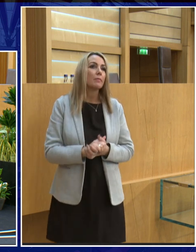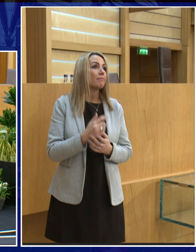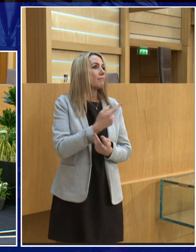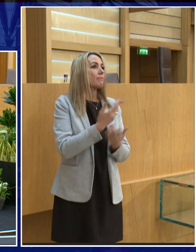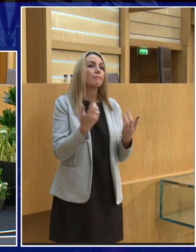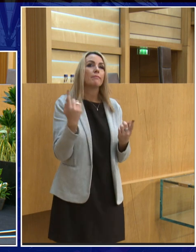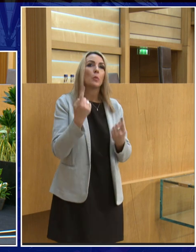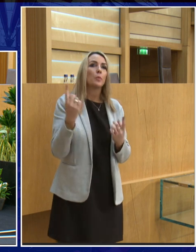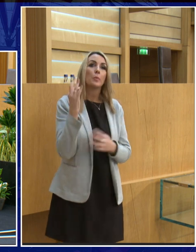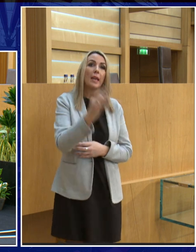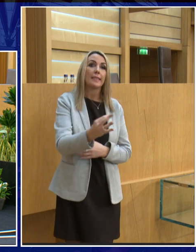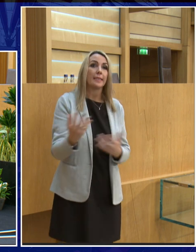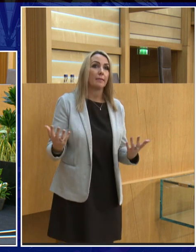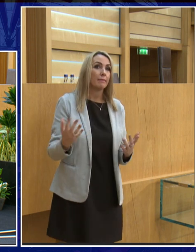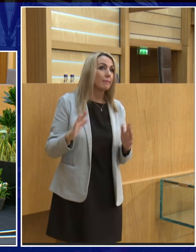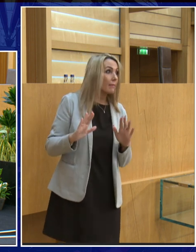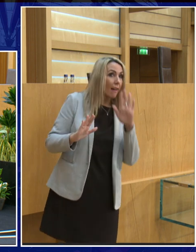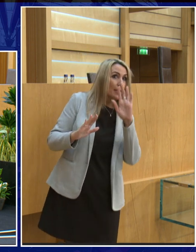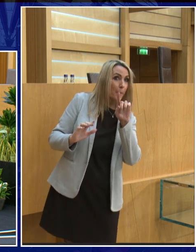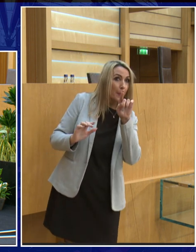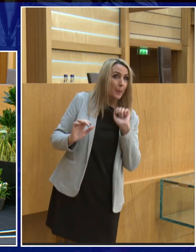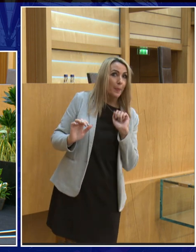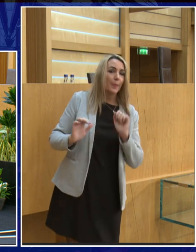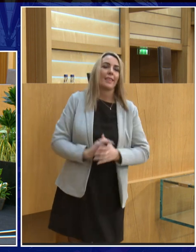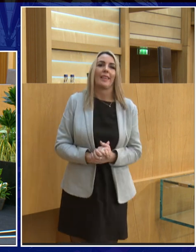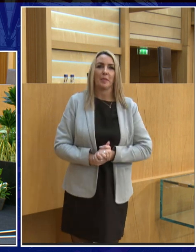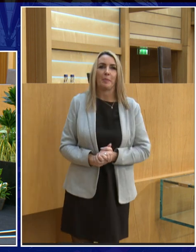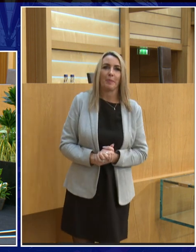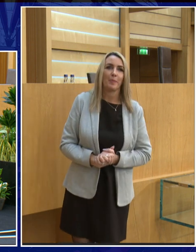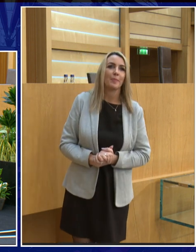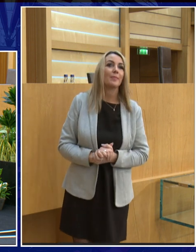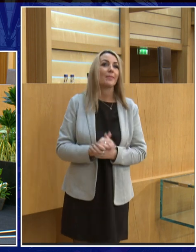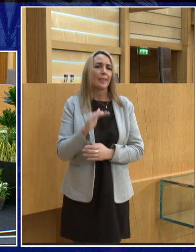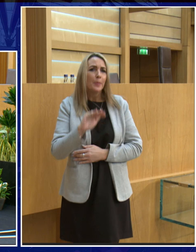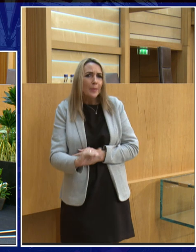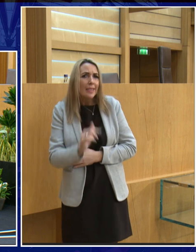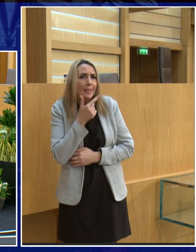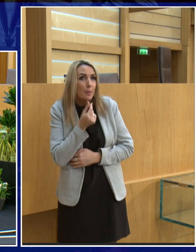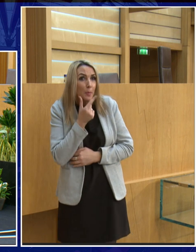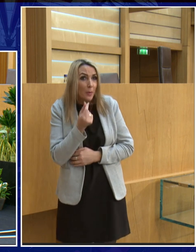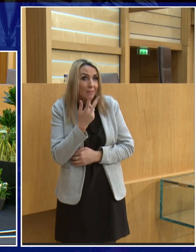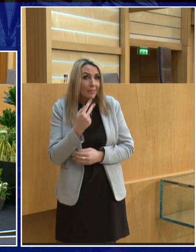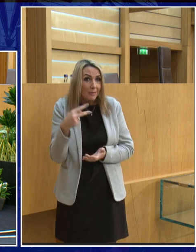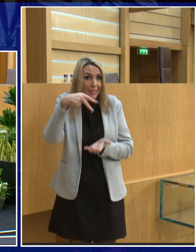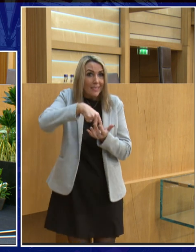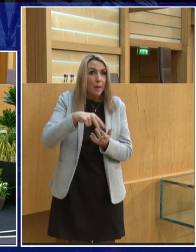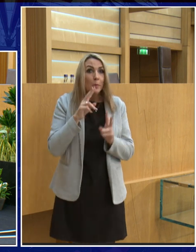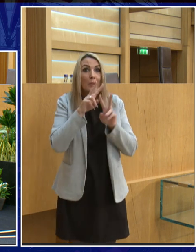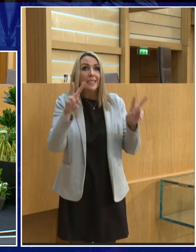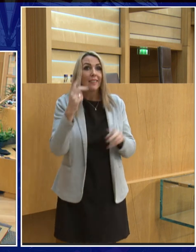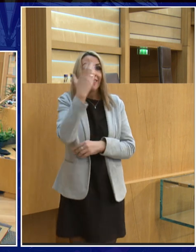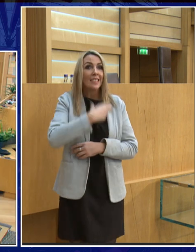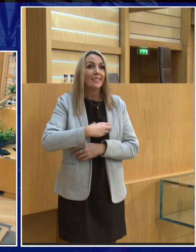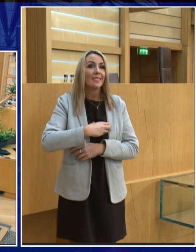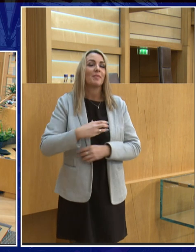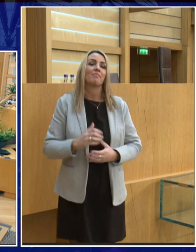question come on oh I can see a hand up over there there you are little boy you want to stand up so we can see you